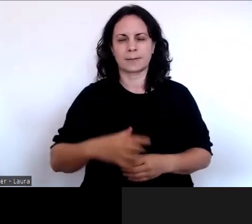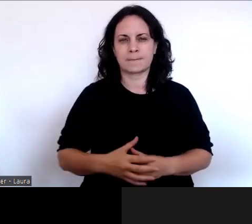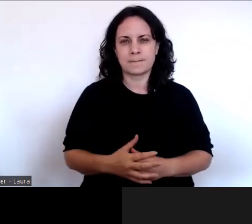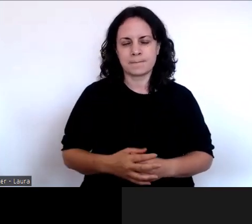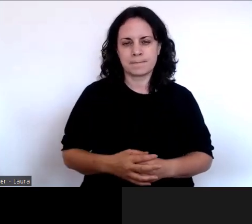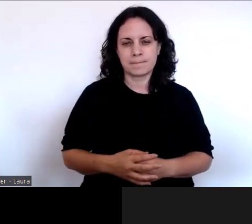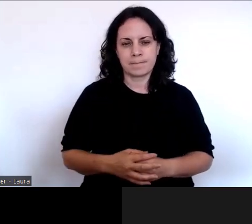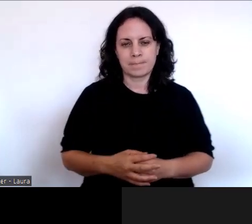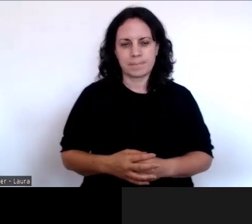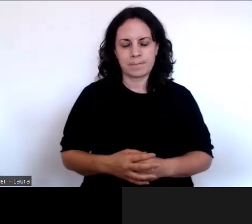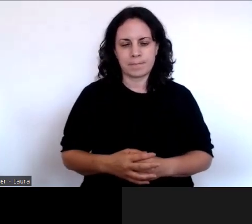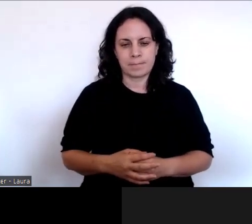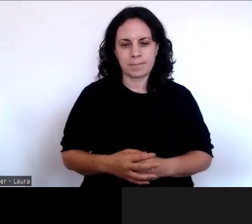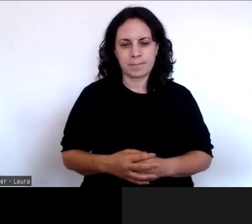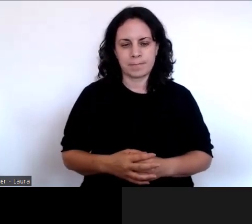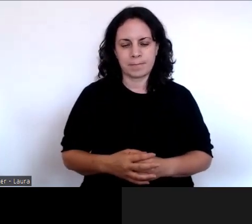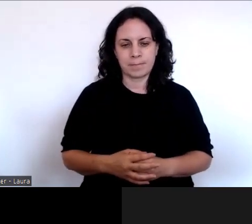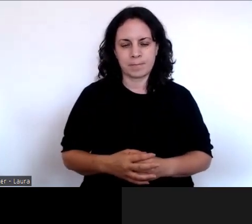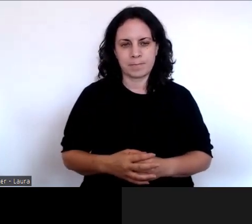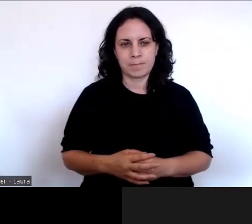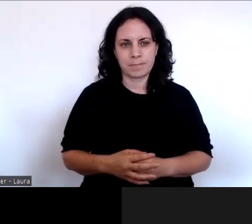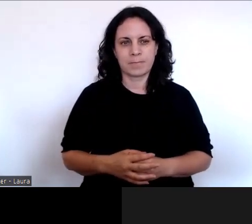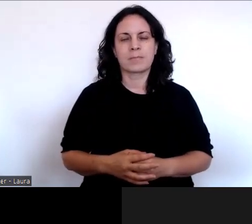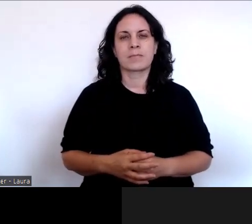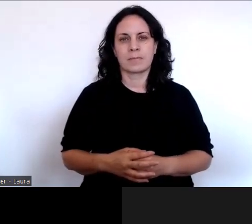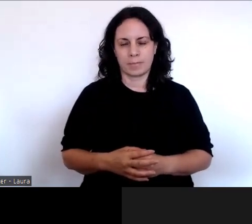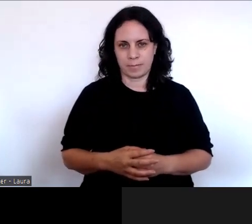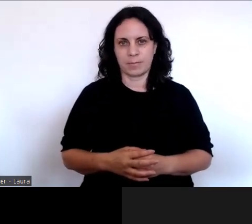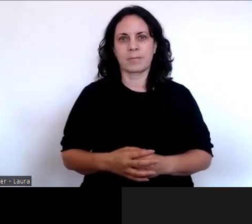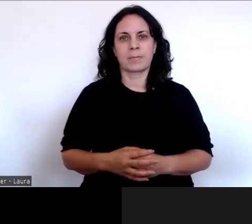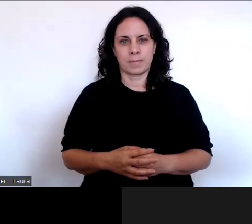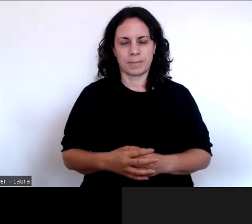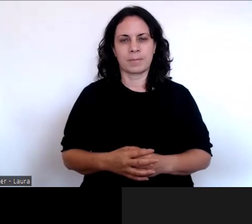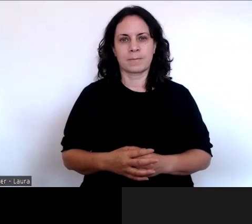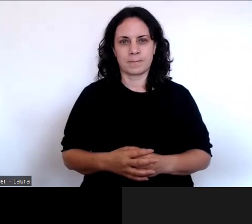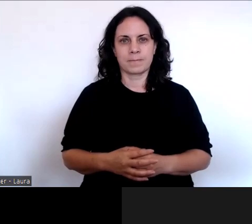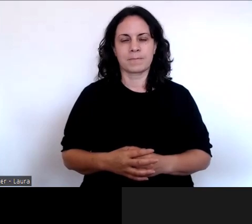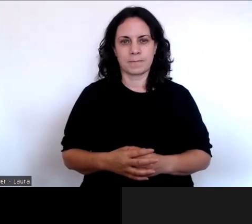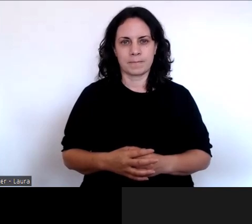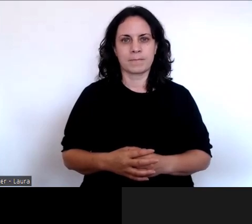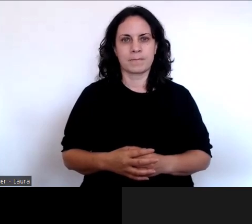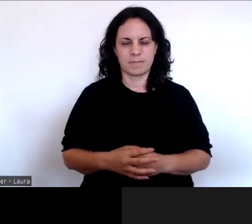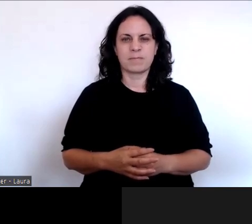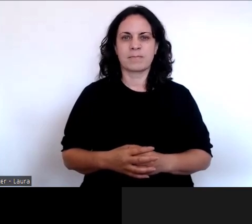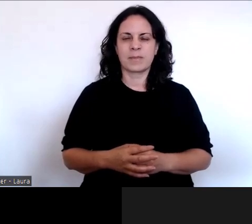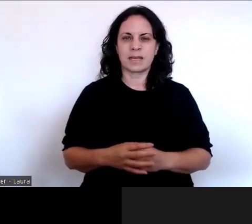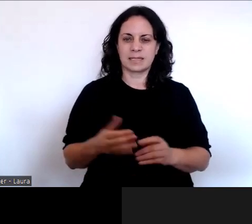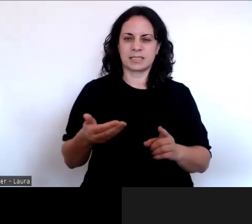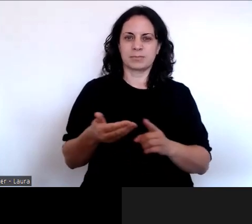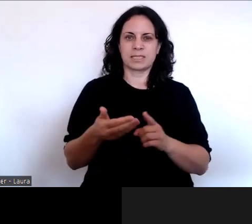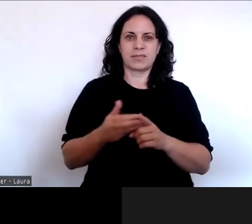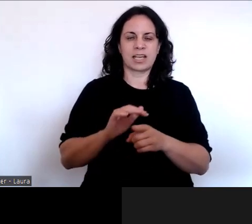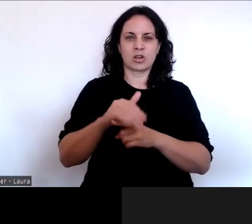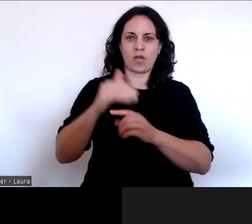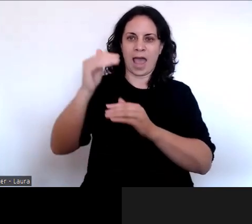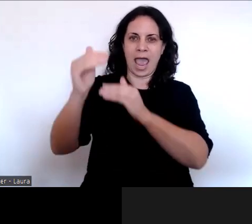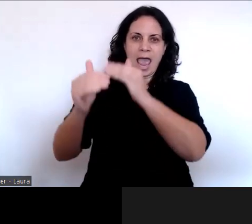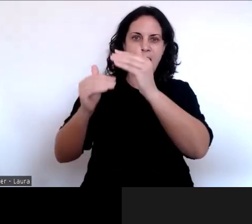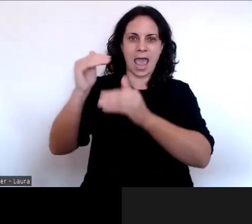So, as you all know, we are reviewing the law and practice relating to adult decision making as the T.